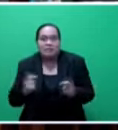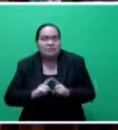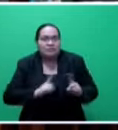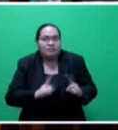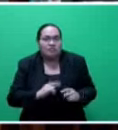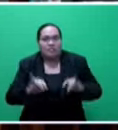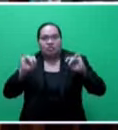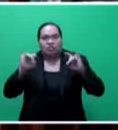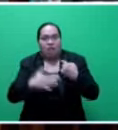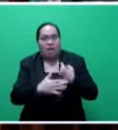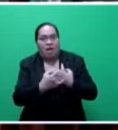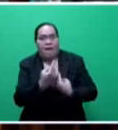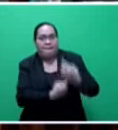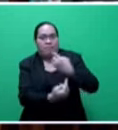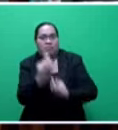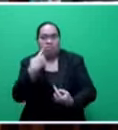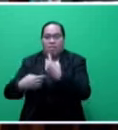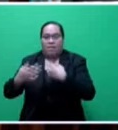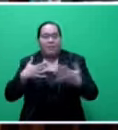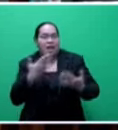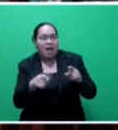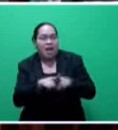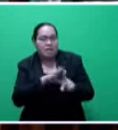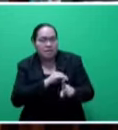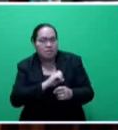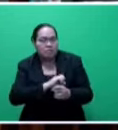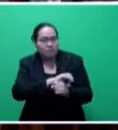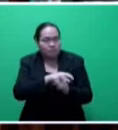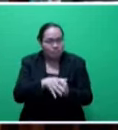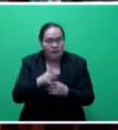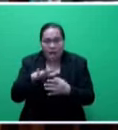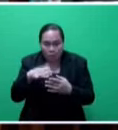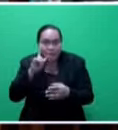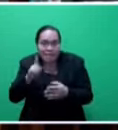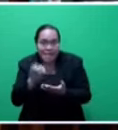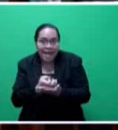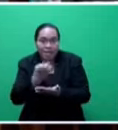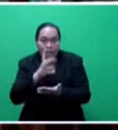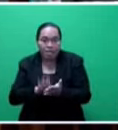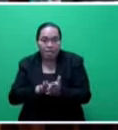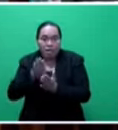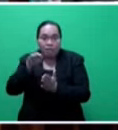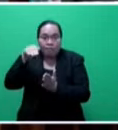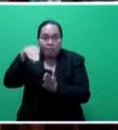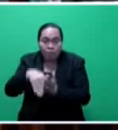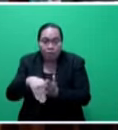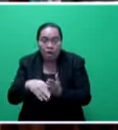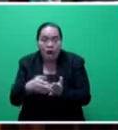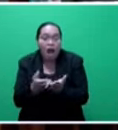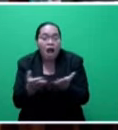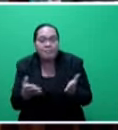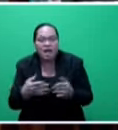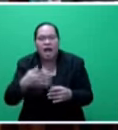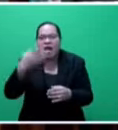impact on our economy, as I said, Mr. Speaker, the contraction of the economy this year could be between the range of 15 to 20 percent.